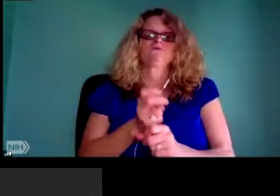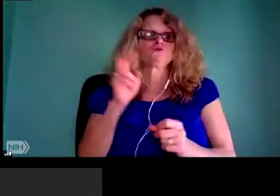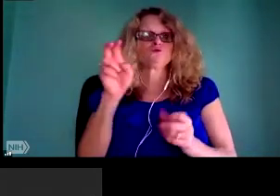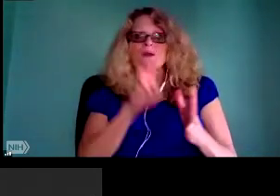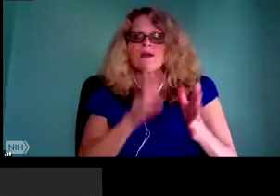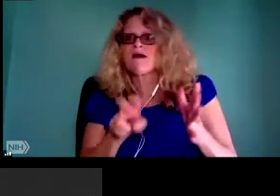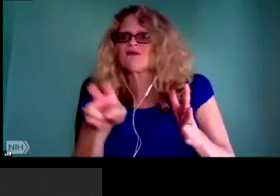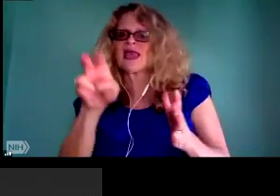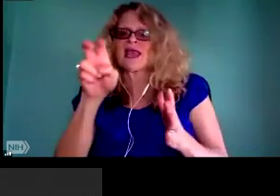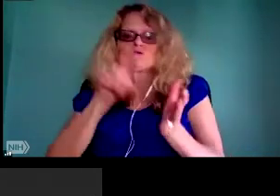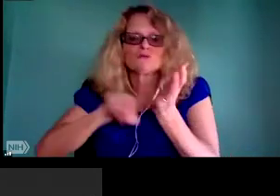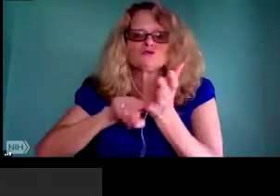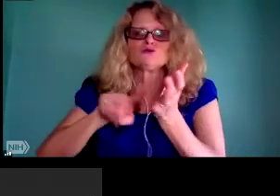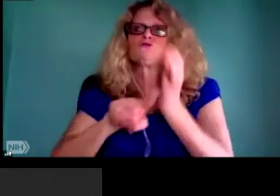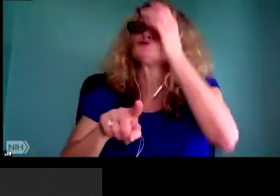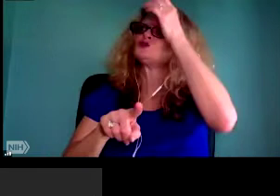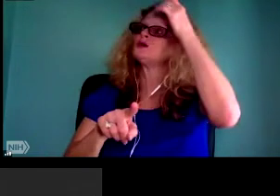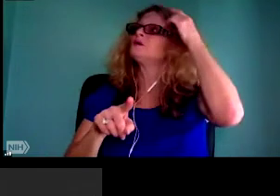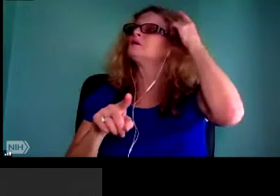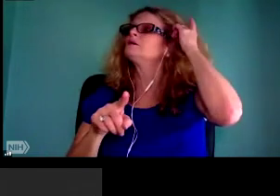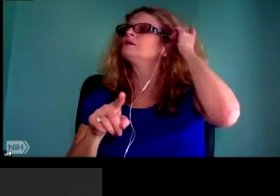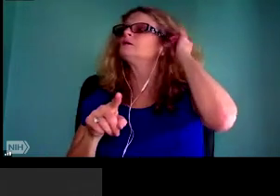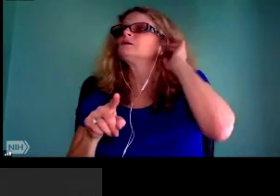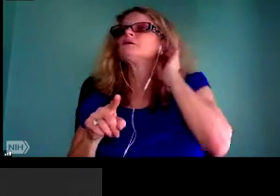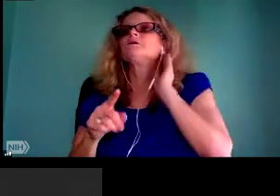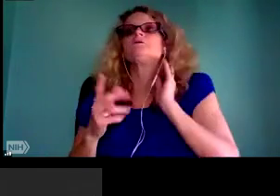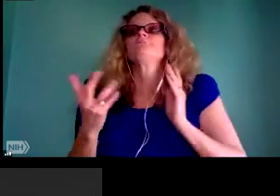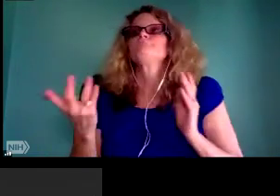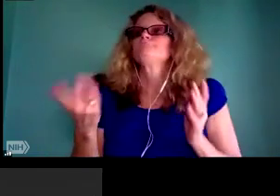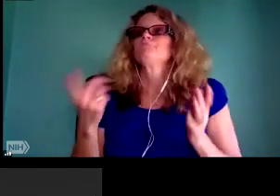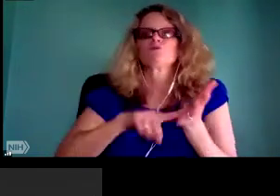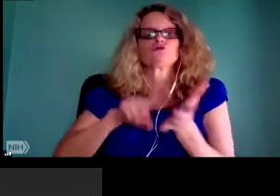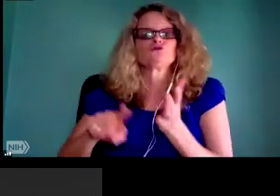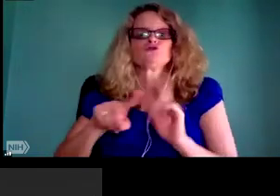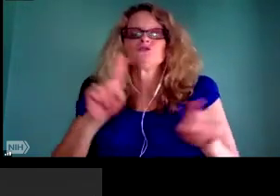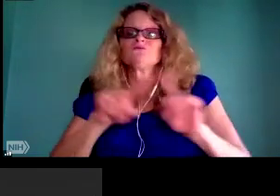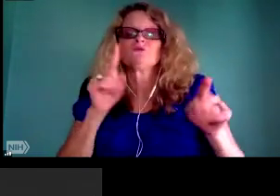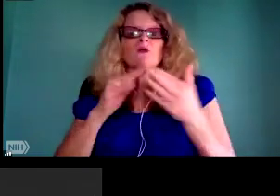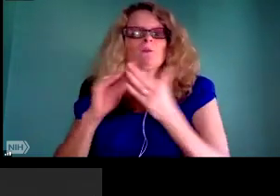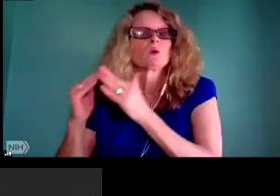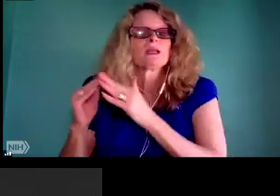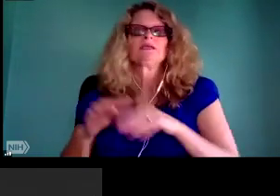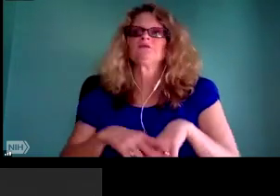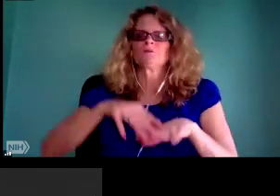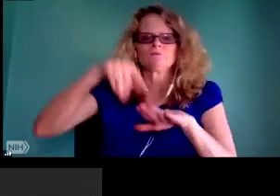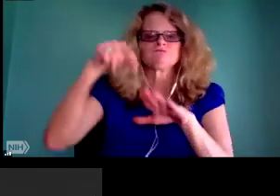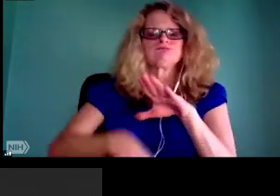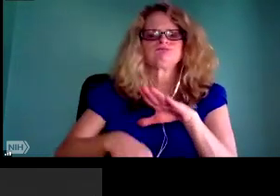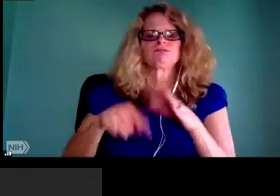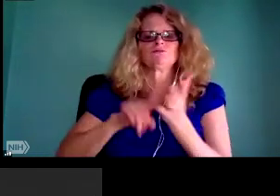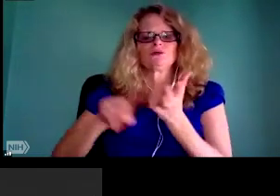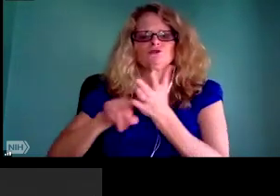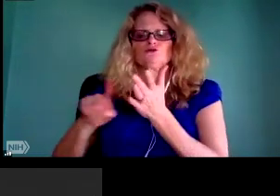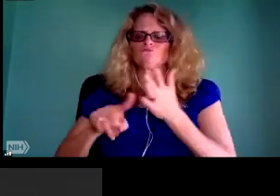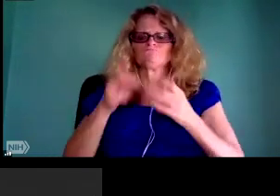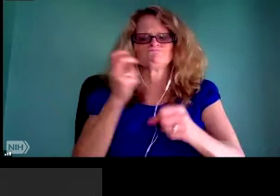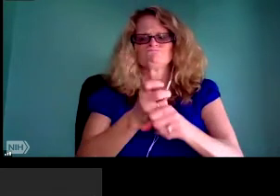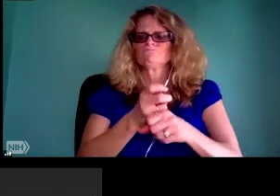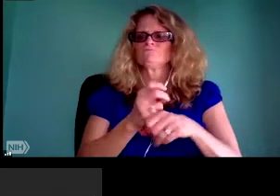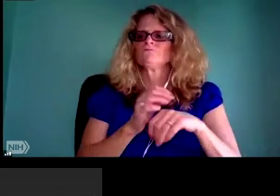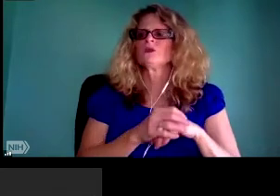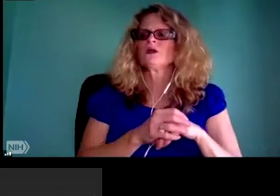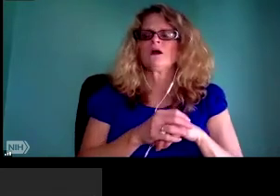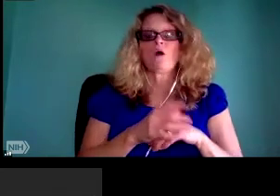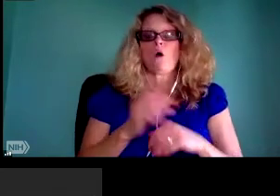of knowledge. I was at the Information School at the Graduate School of Library and Information Science, its former name at the University of Illinois